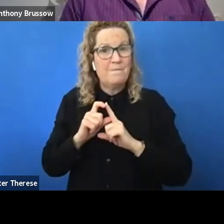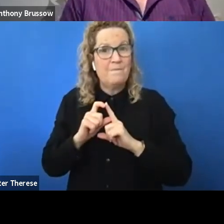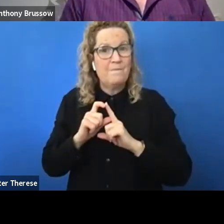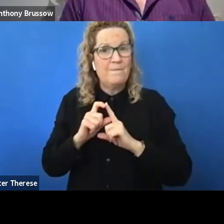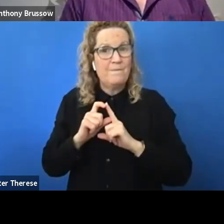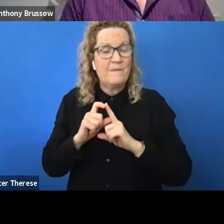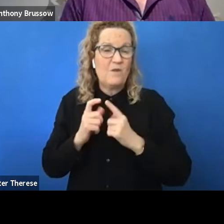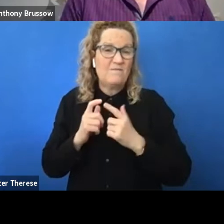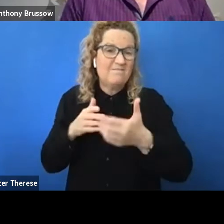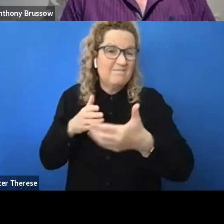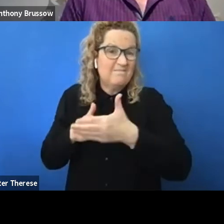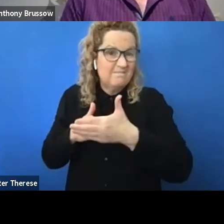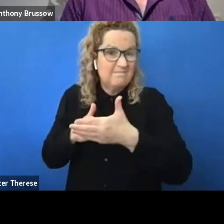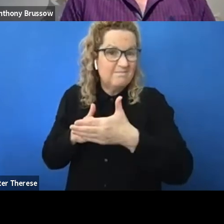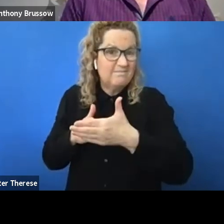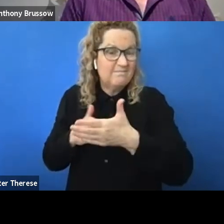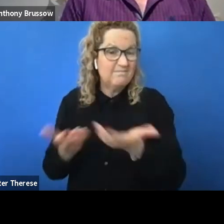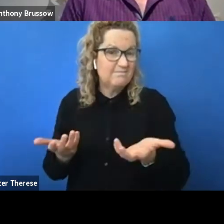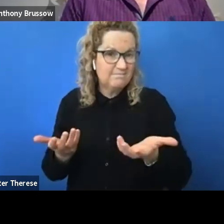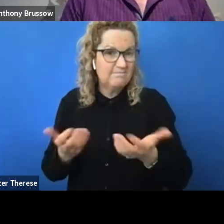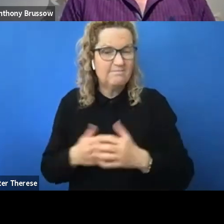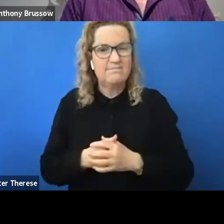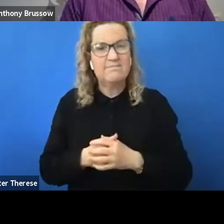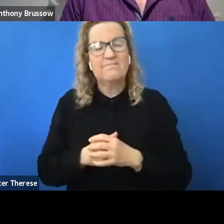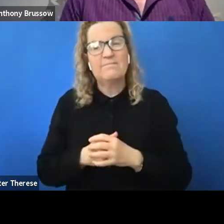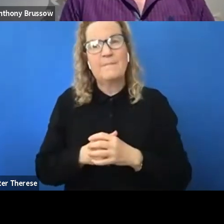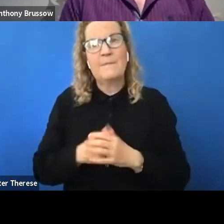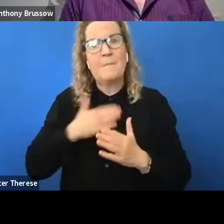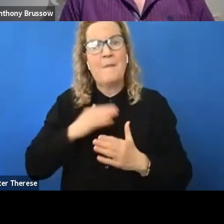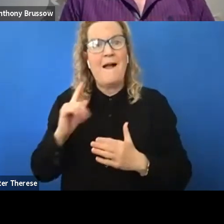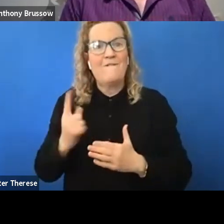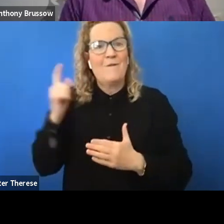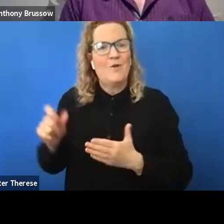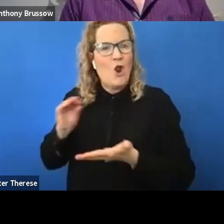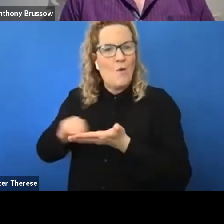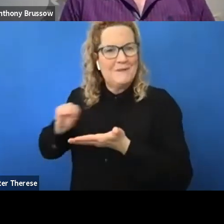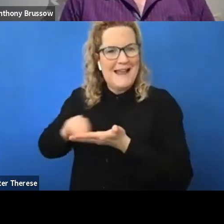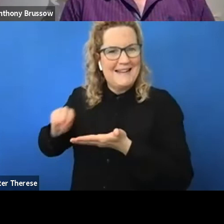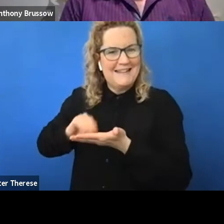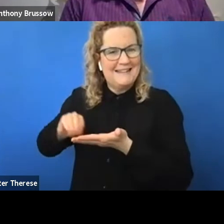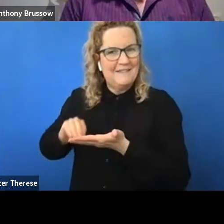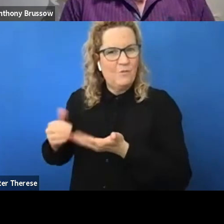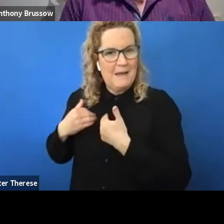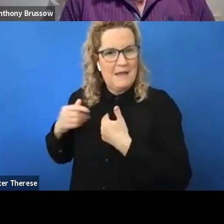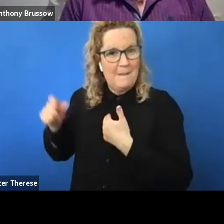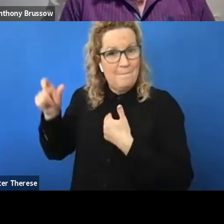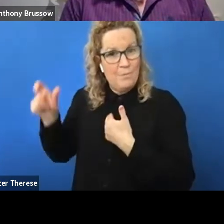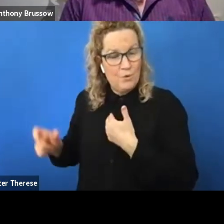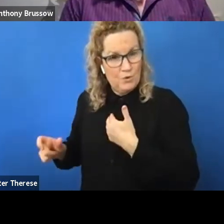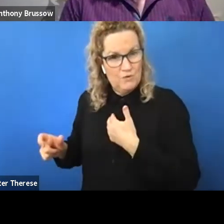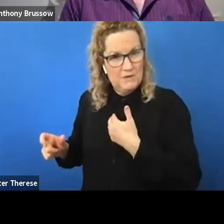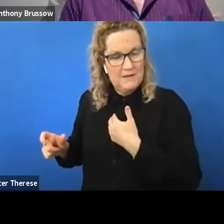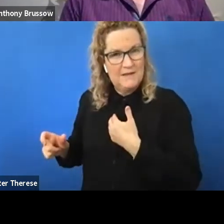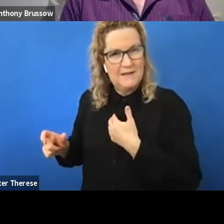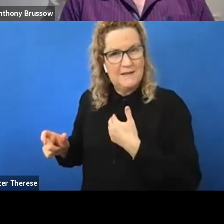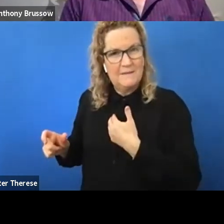a problem. Initially, my first note taker was someone who did things